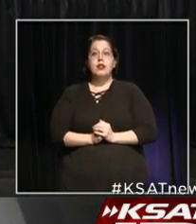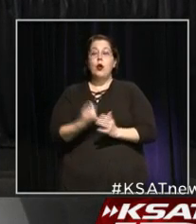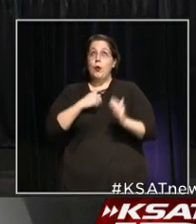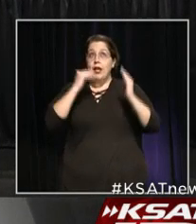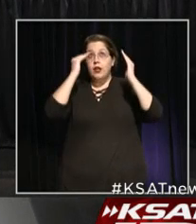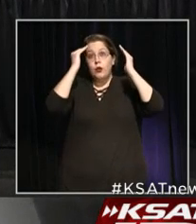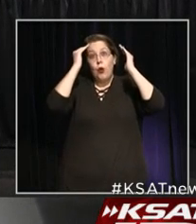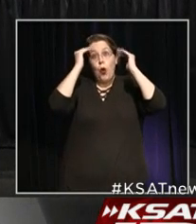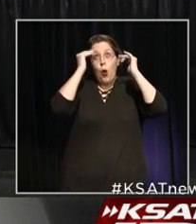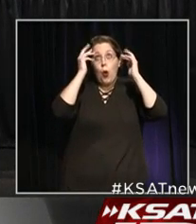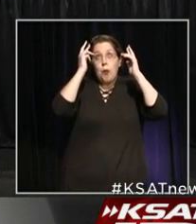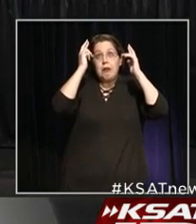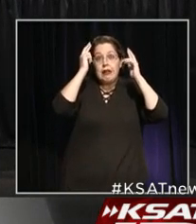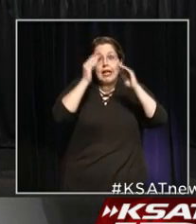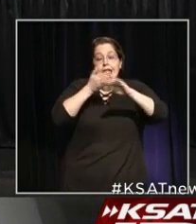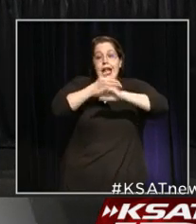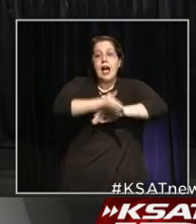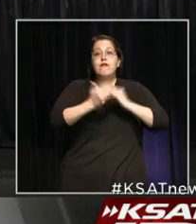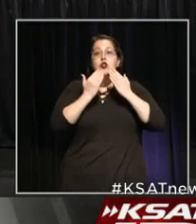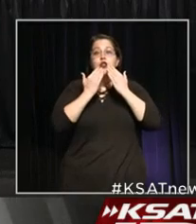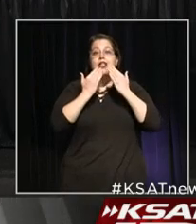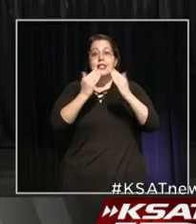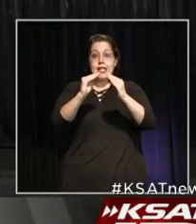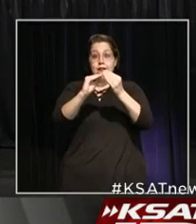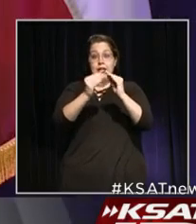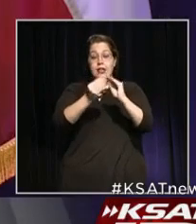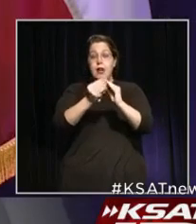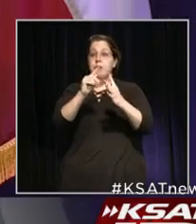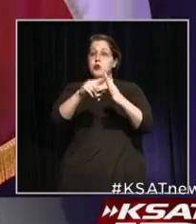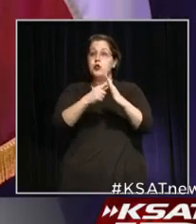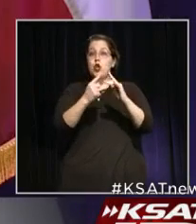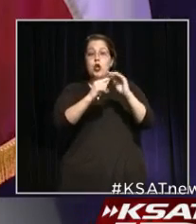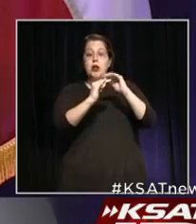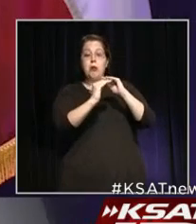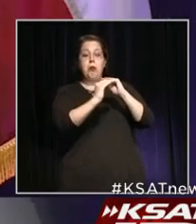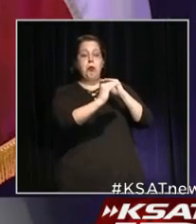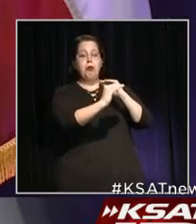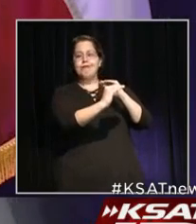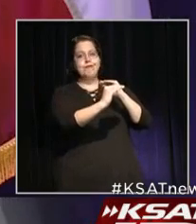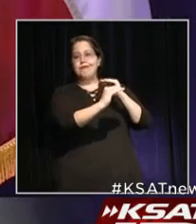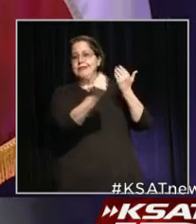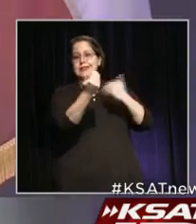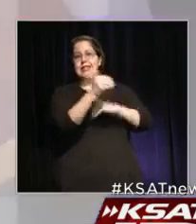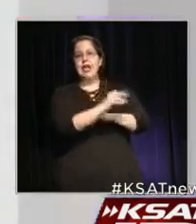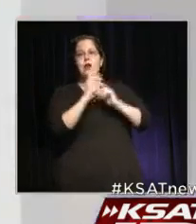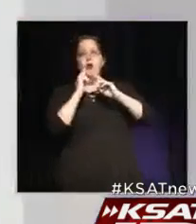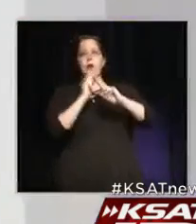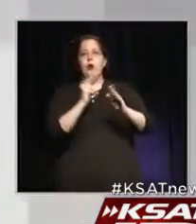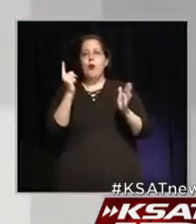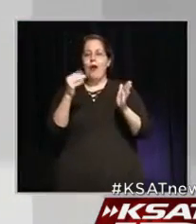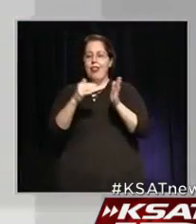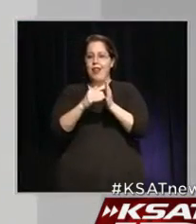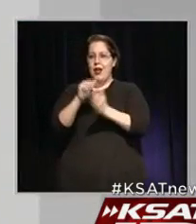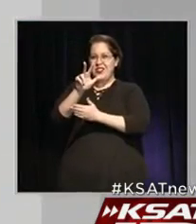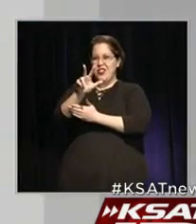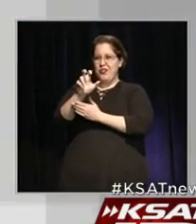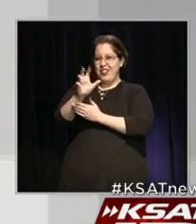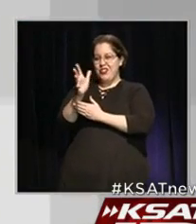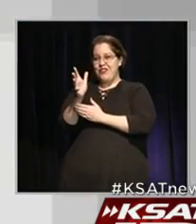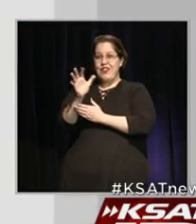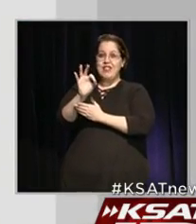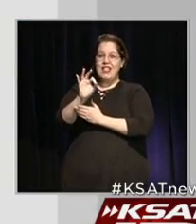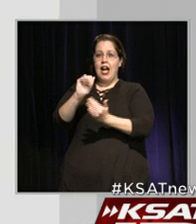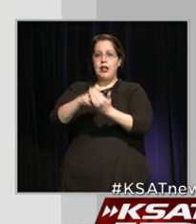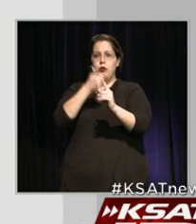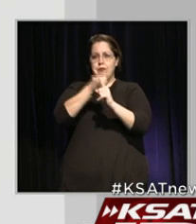had hoped that the post-Thanksgiving case counts were starting to level off, but tonight we are reporting 1,359